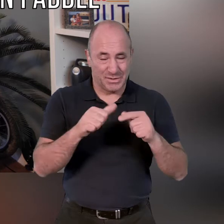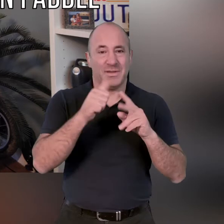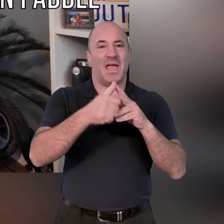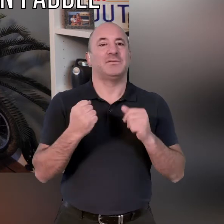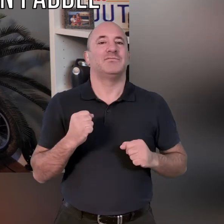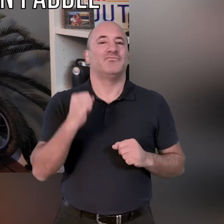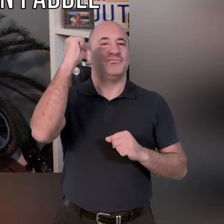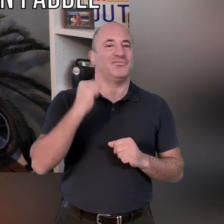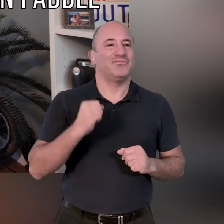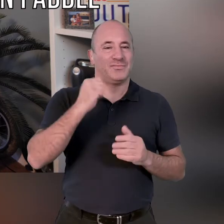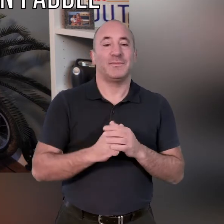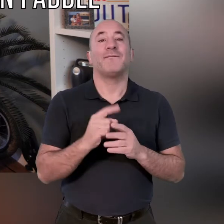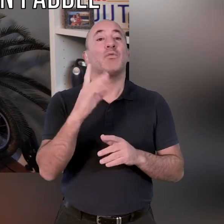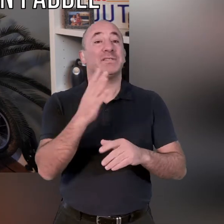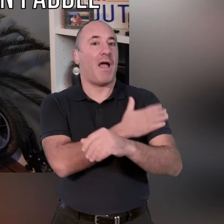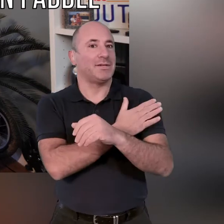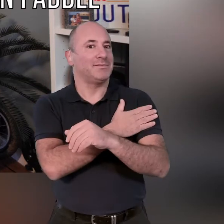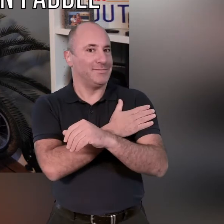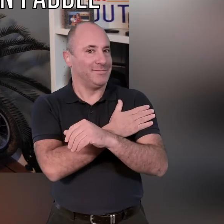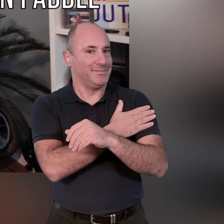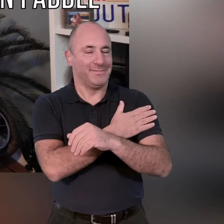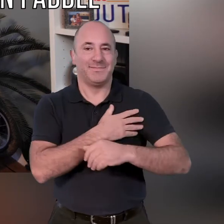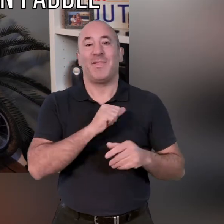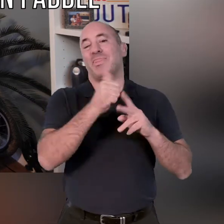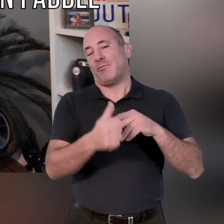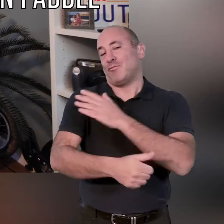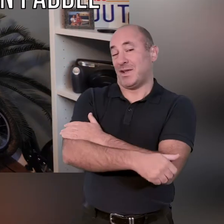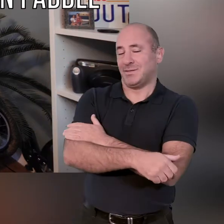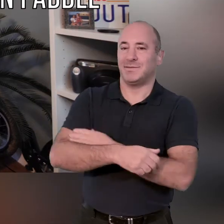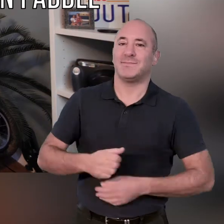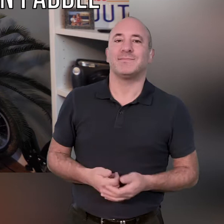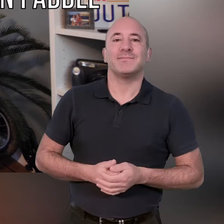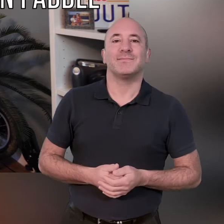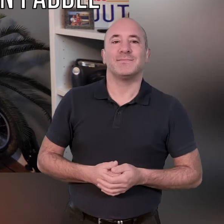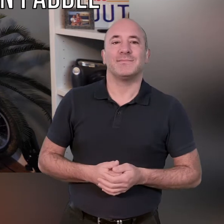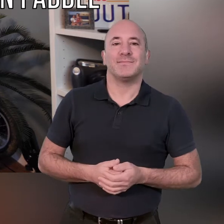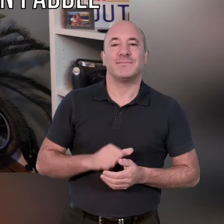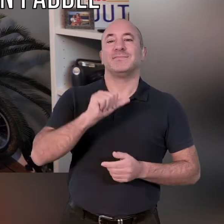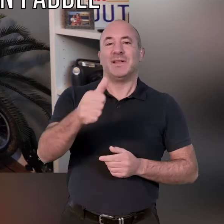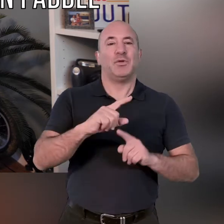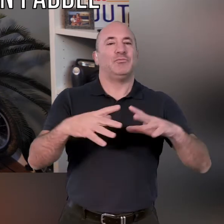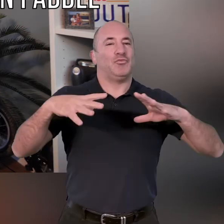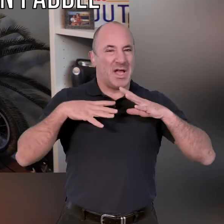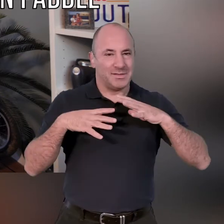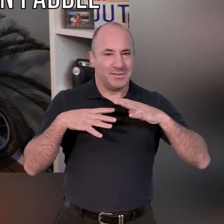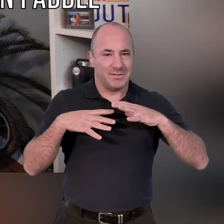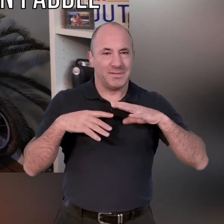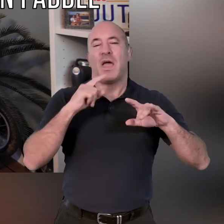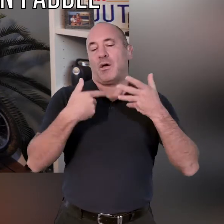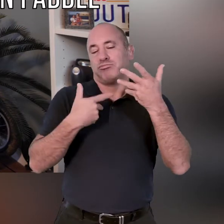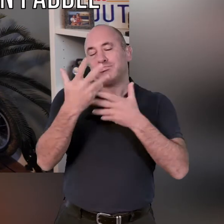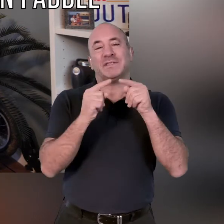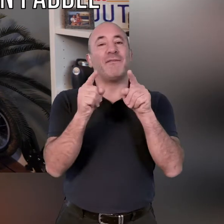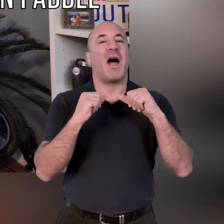paddling we're going into sets of ten as i said that we're going to go left arm first and then right arm after that and then we're going to have a little bit of rest and then